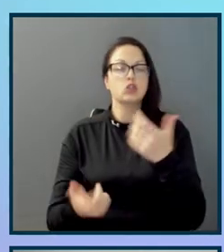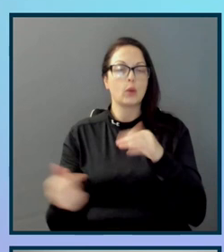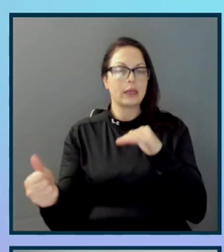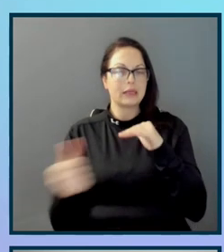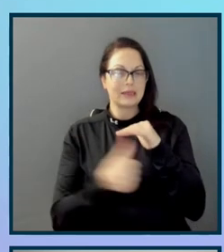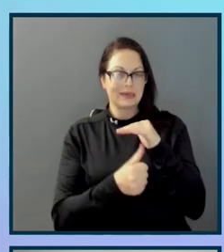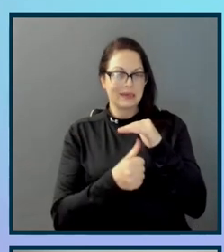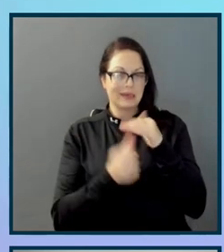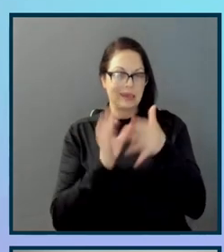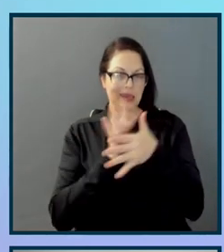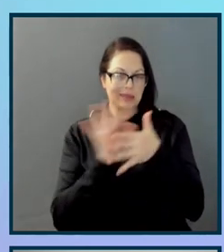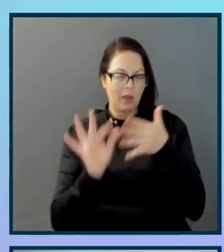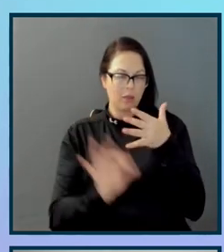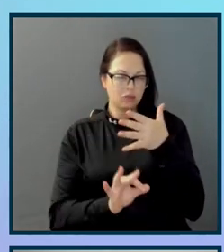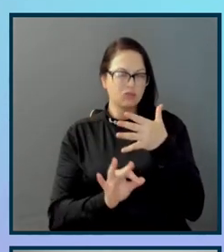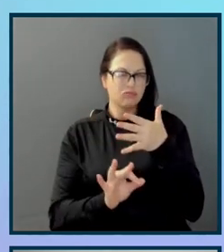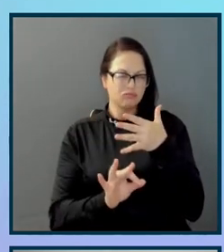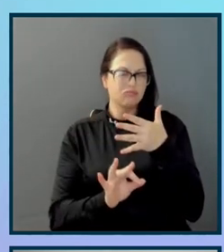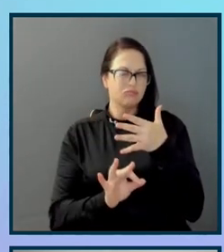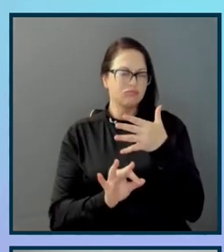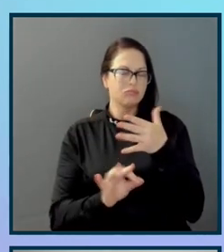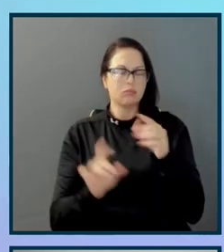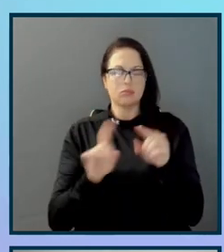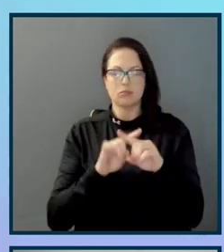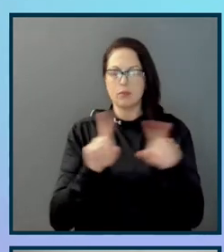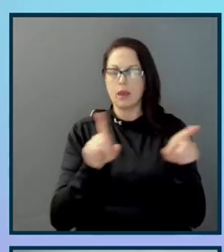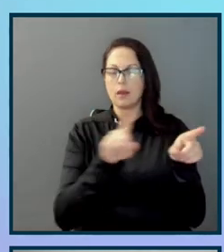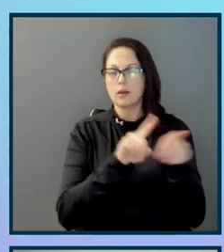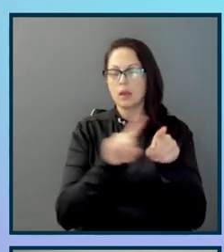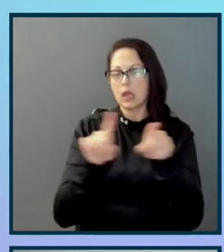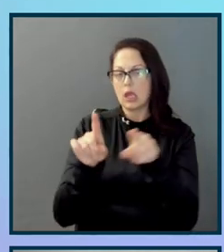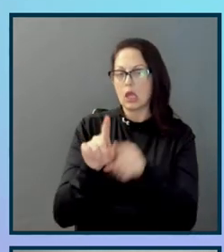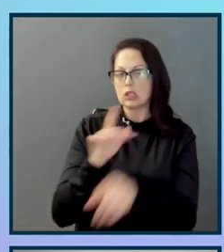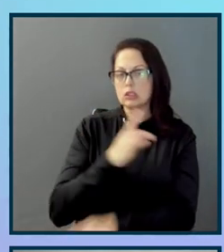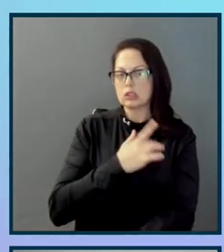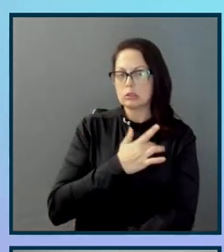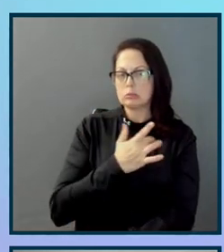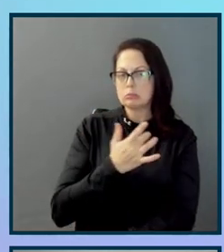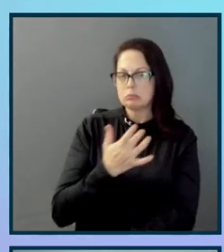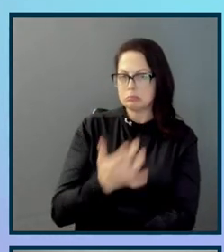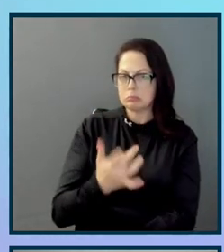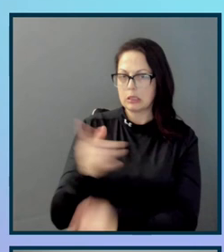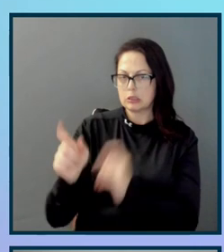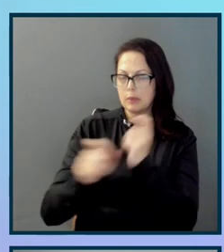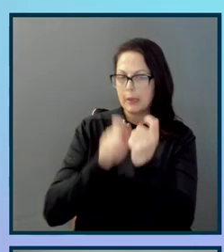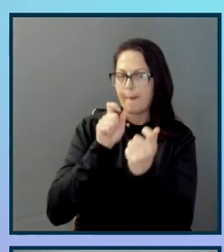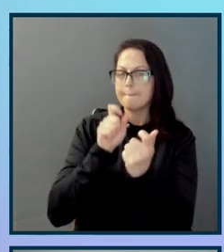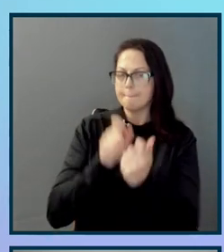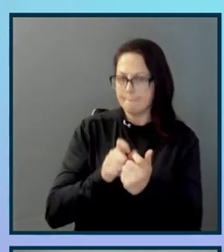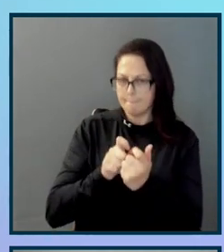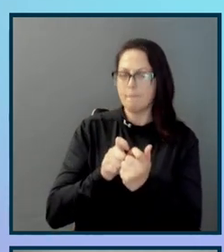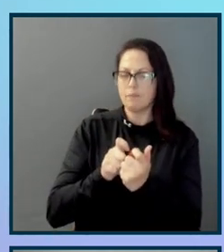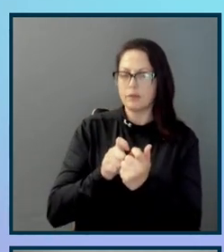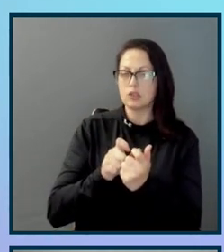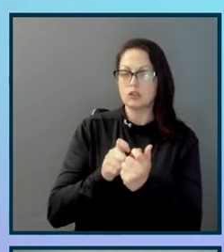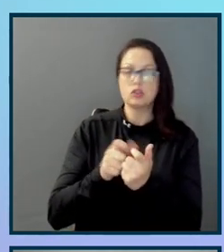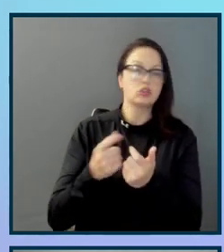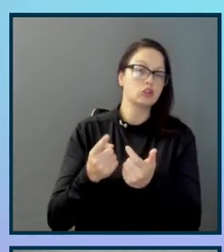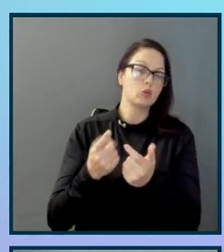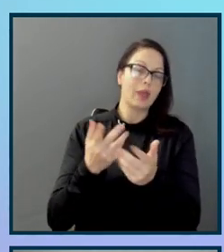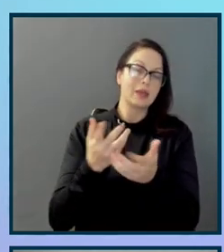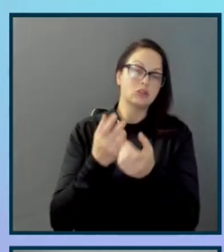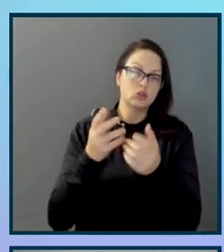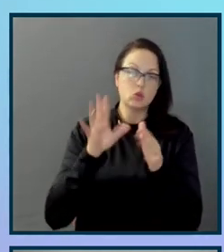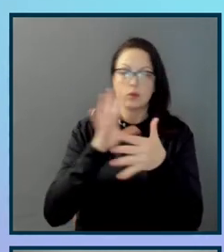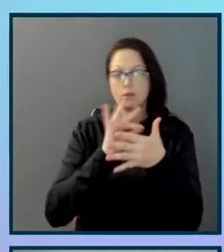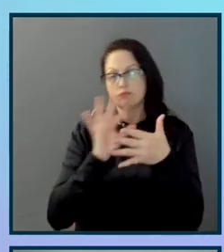training and certification menu. But also their movements had to be really, really precise to get to the item of choice within each of